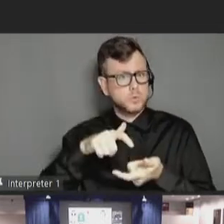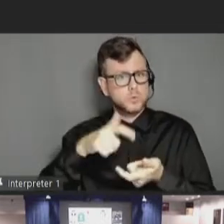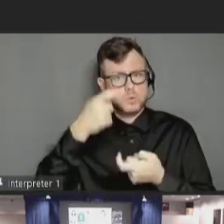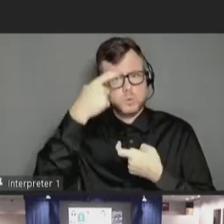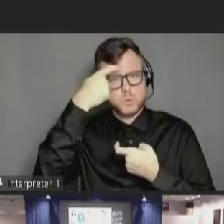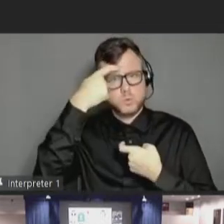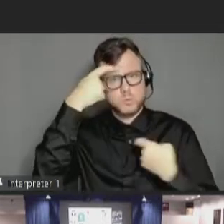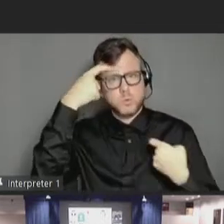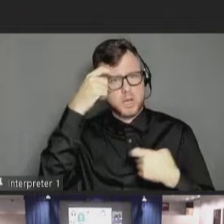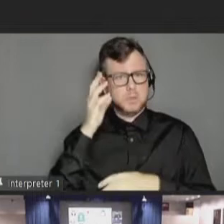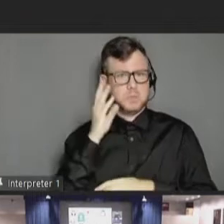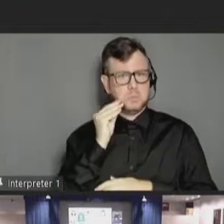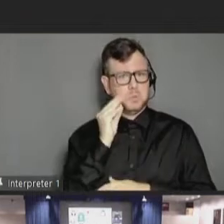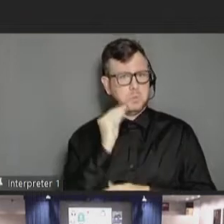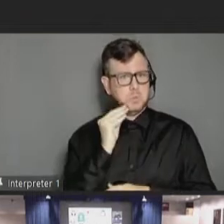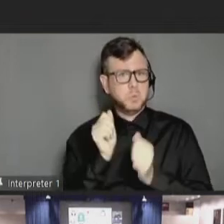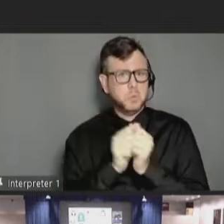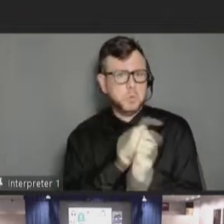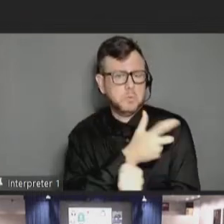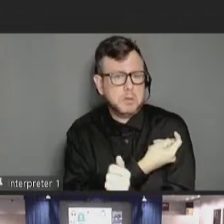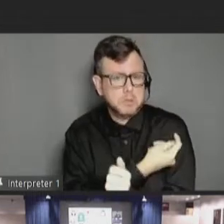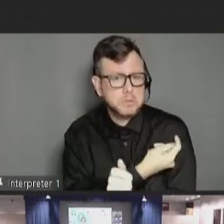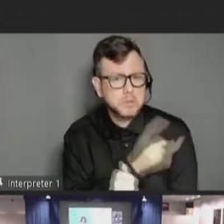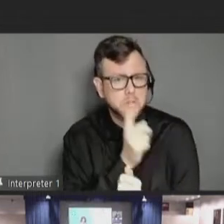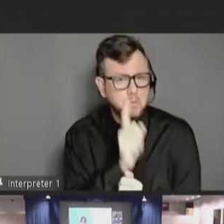populations. Next slide.